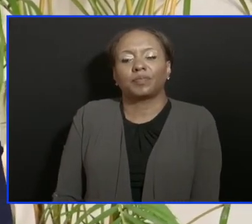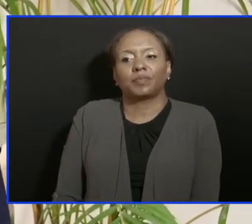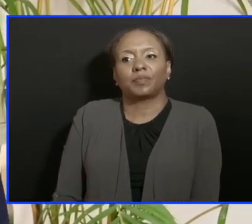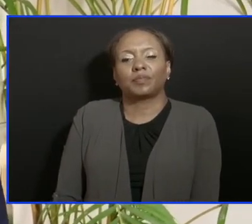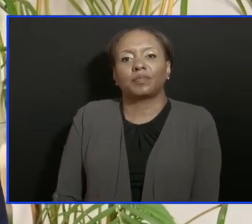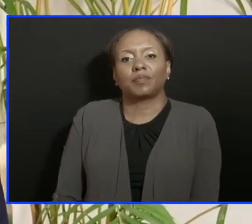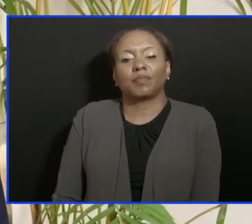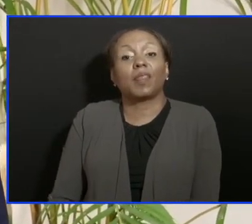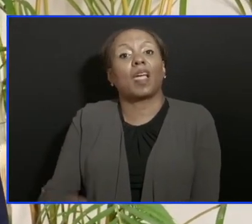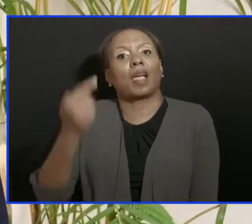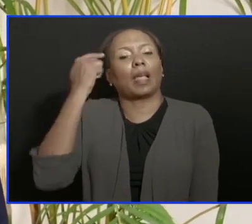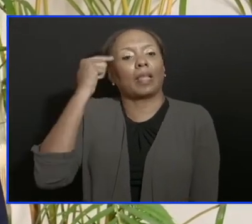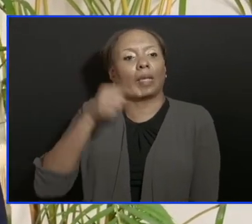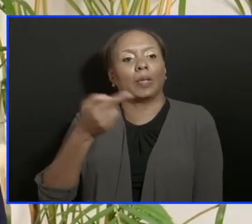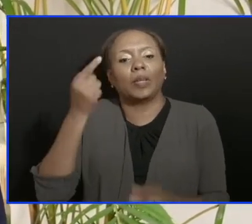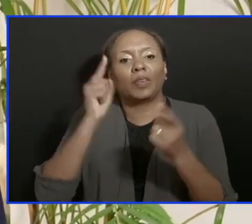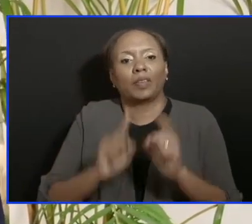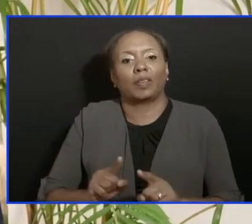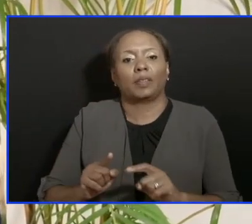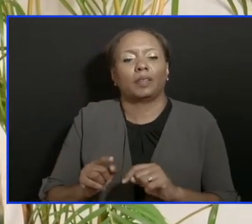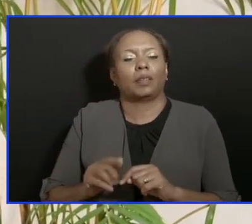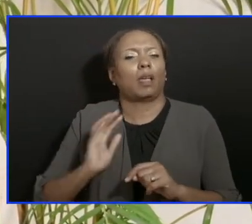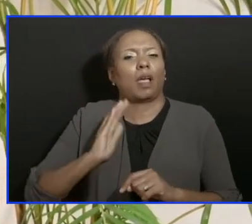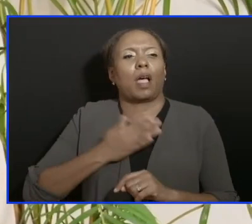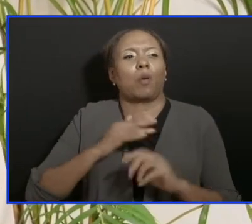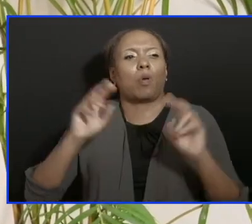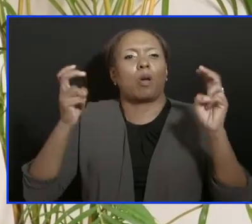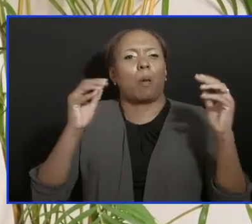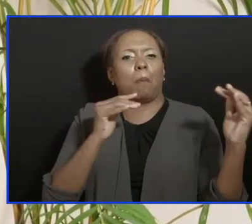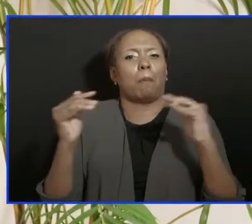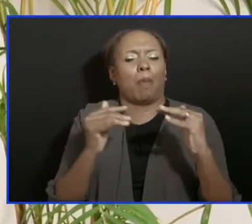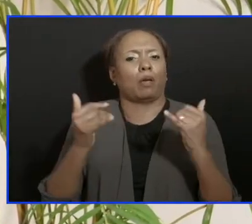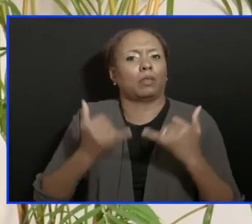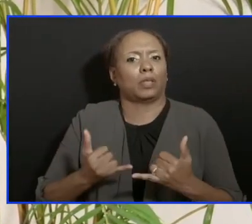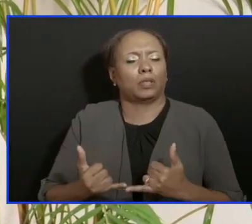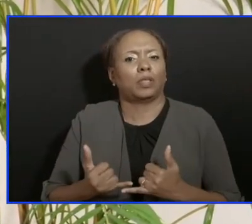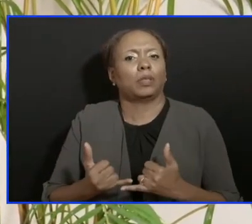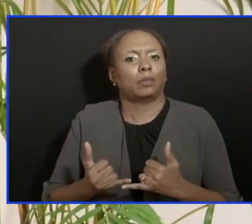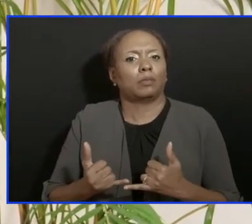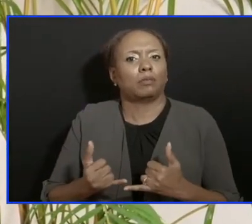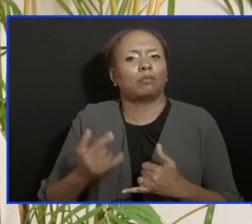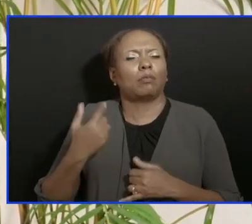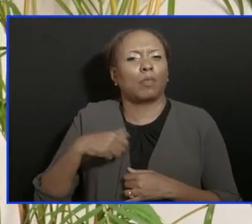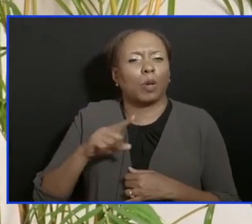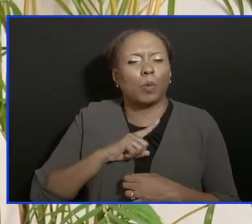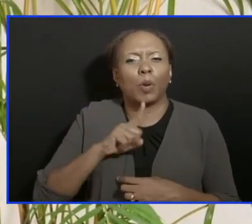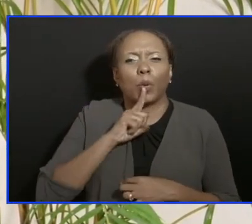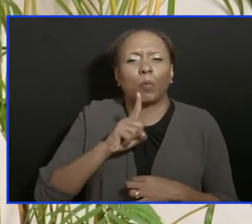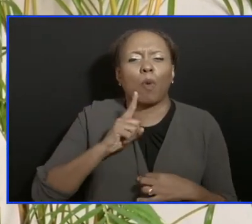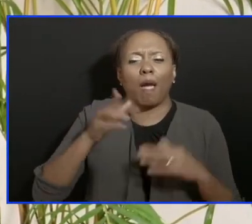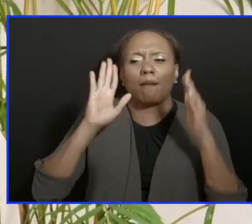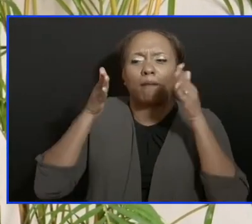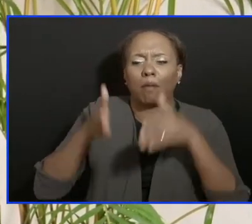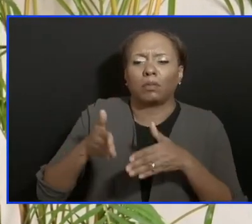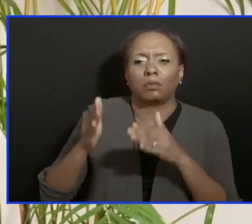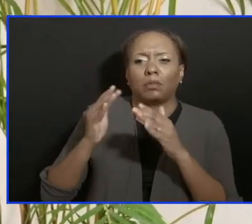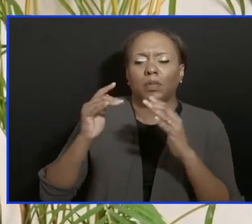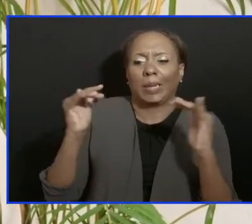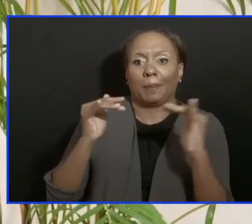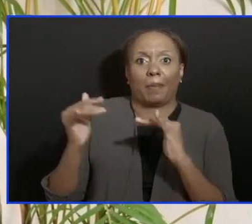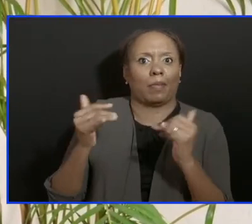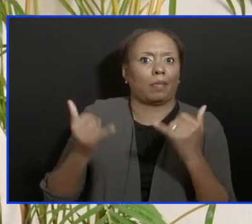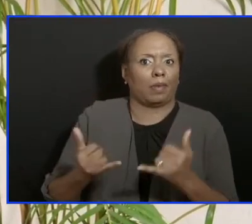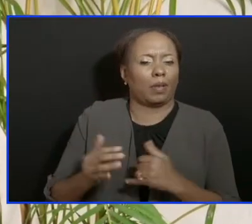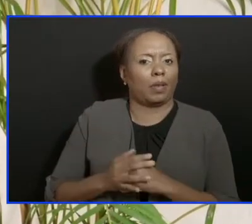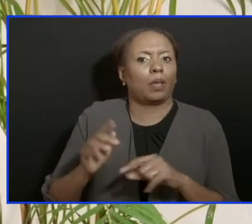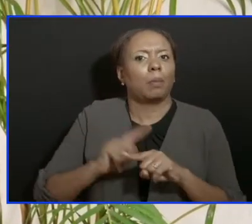immediate battle is the one that we have to be most concerned with. Now, although I would have indicated earlier that we